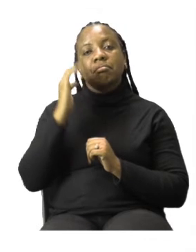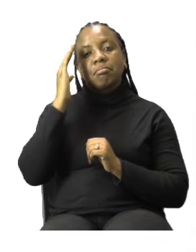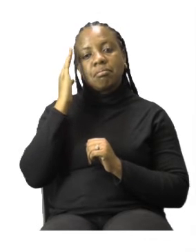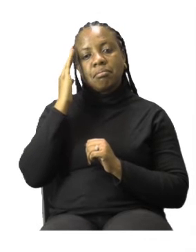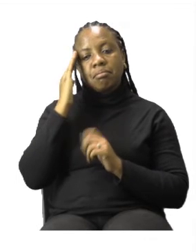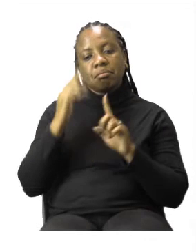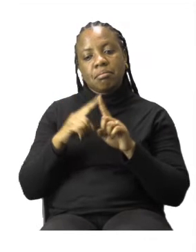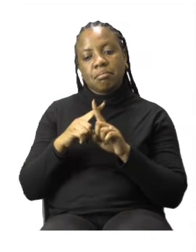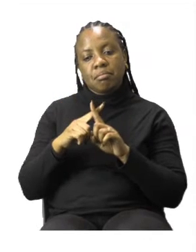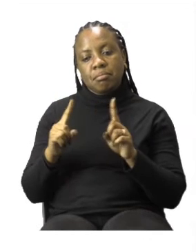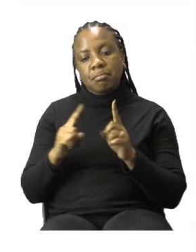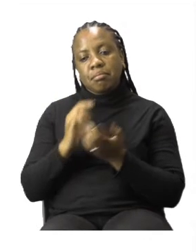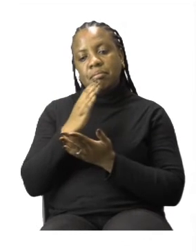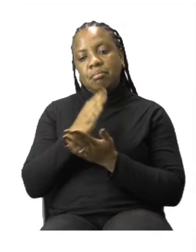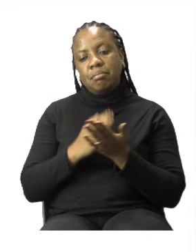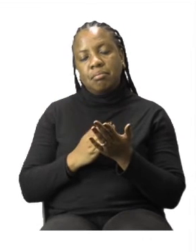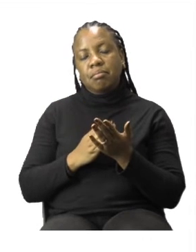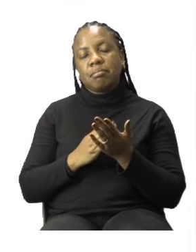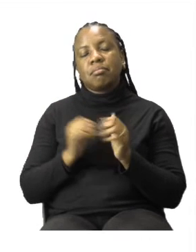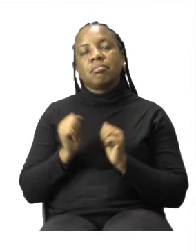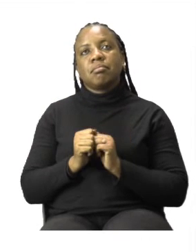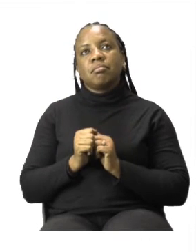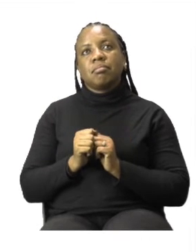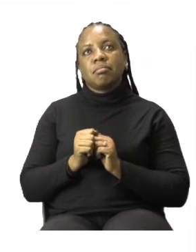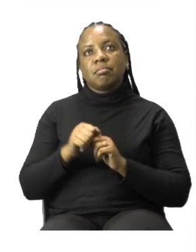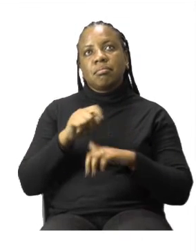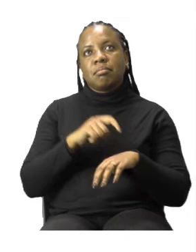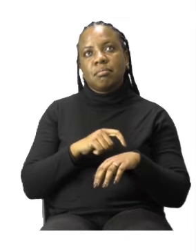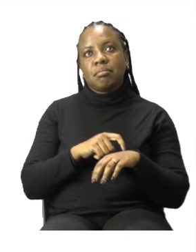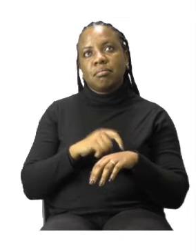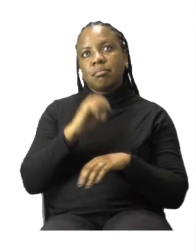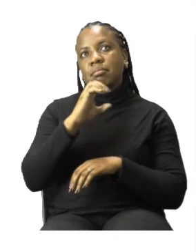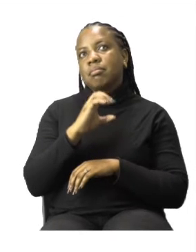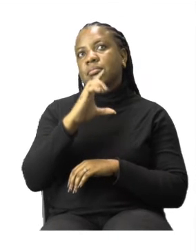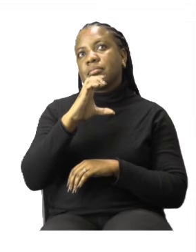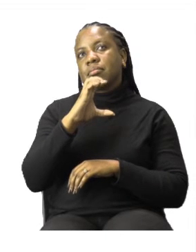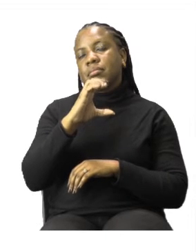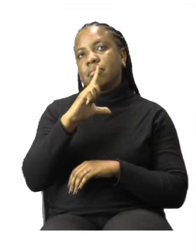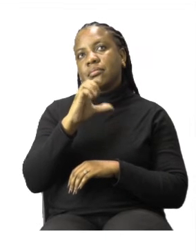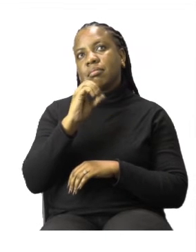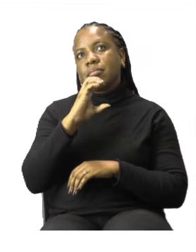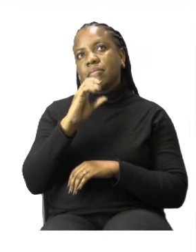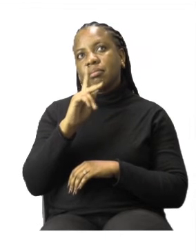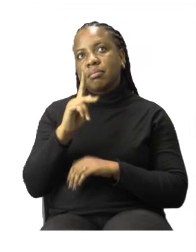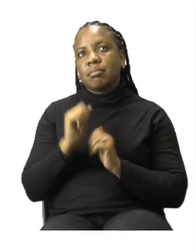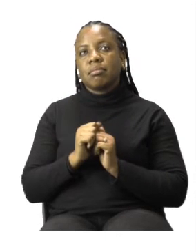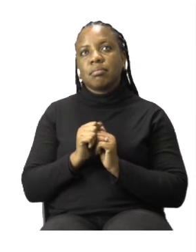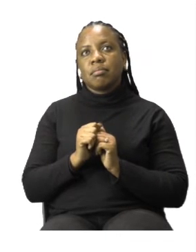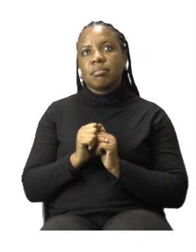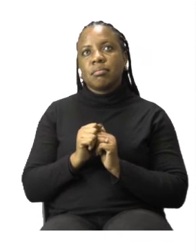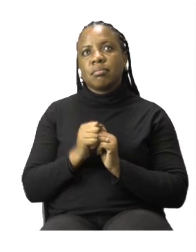clock. Let's start with the actual numbers. Now you can see that we have